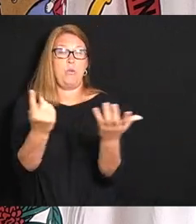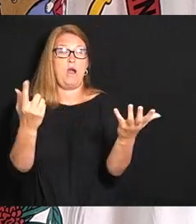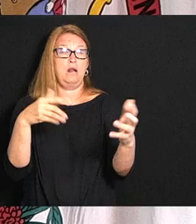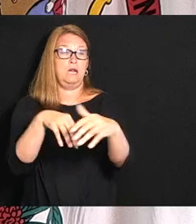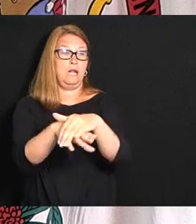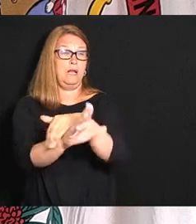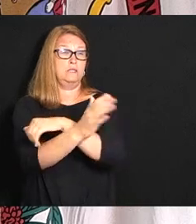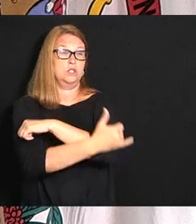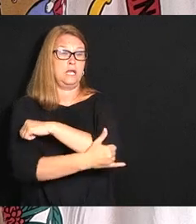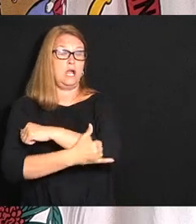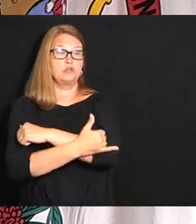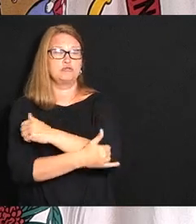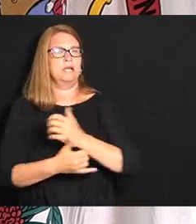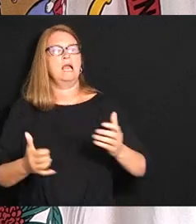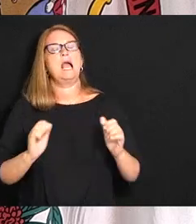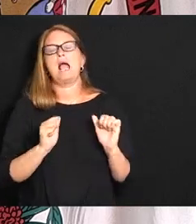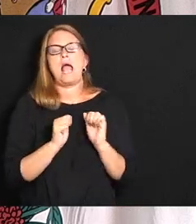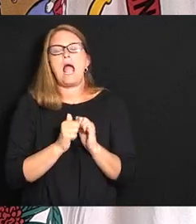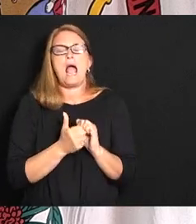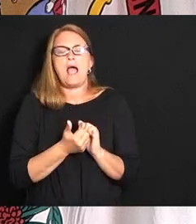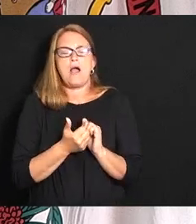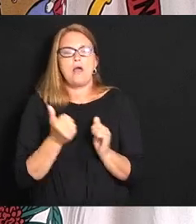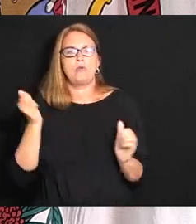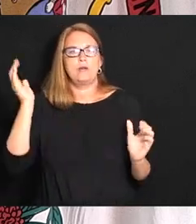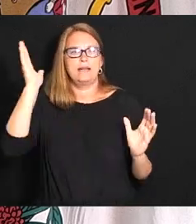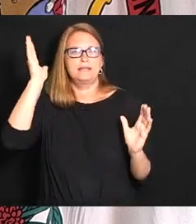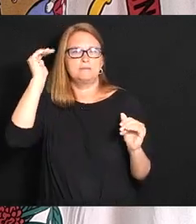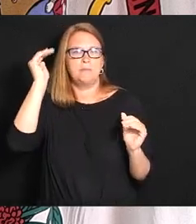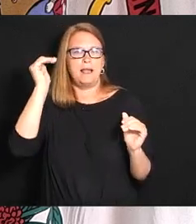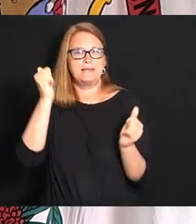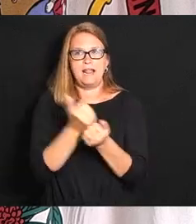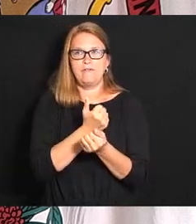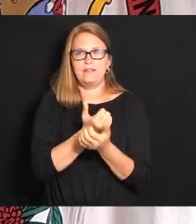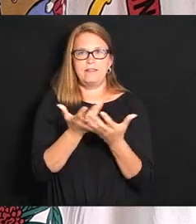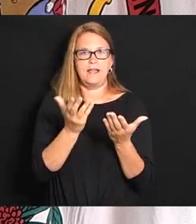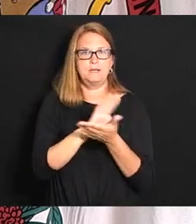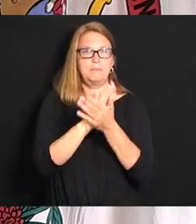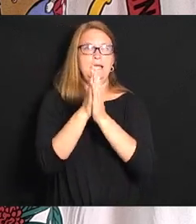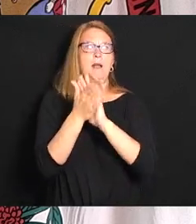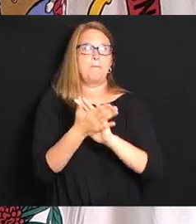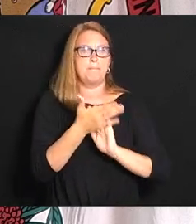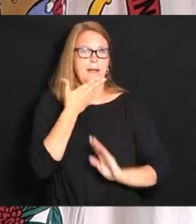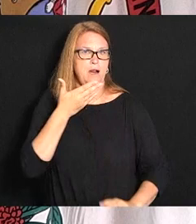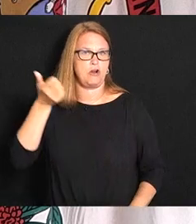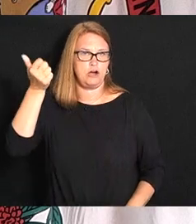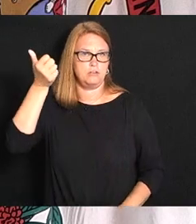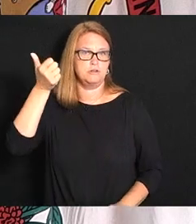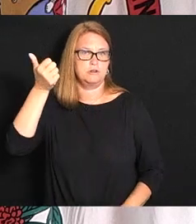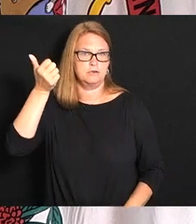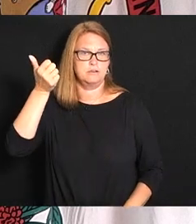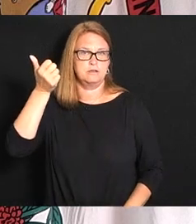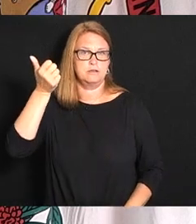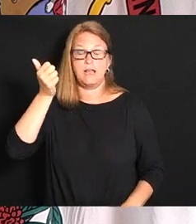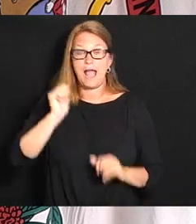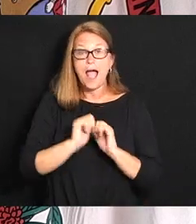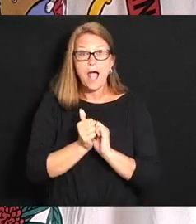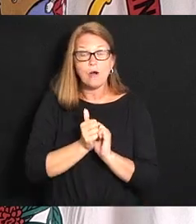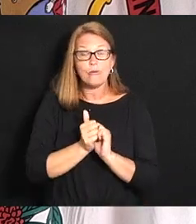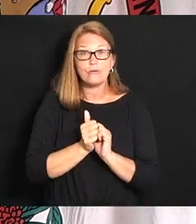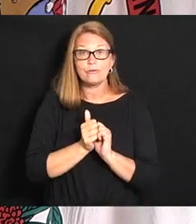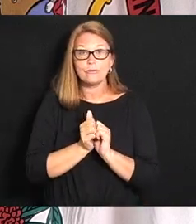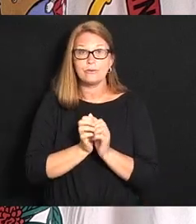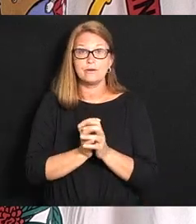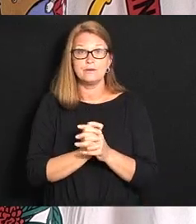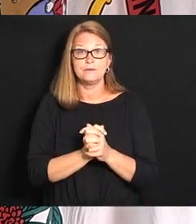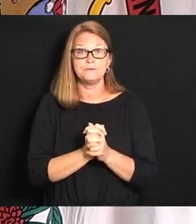how do we expect things to be better there how can we possibly expect that